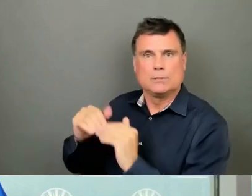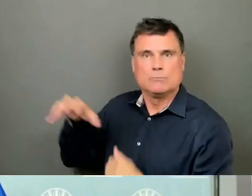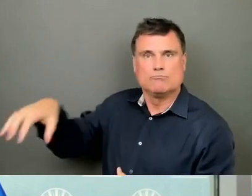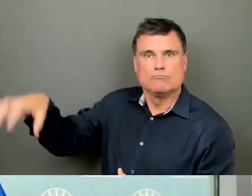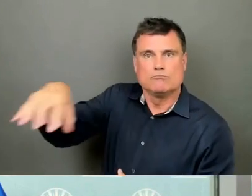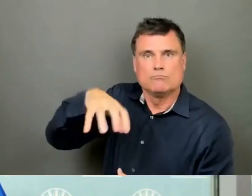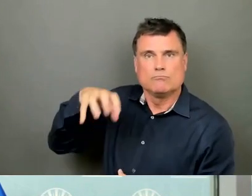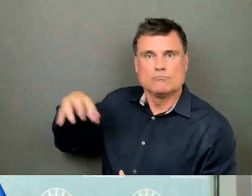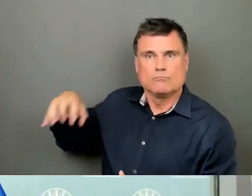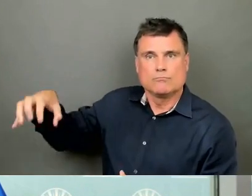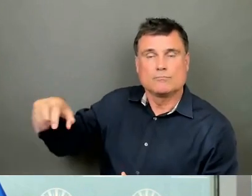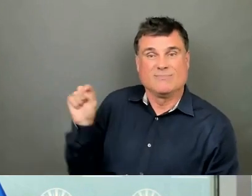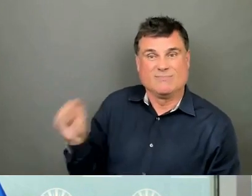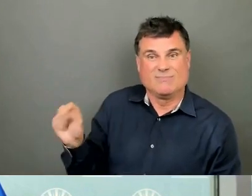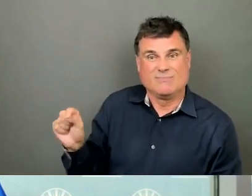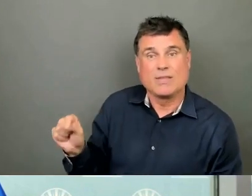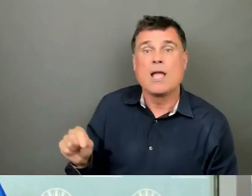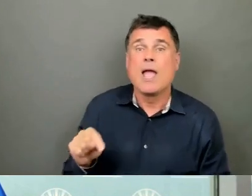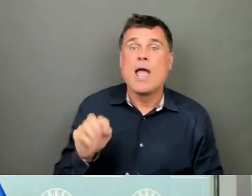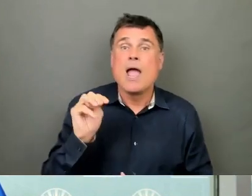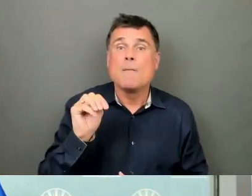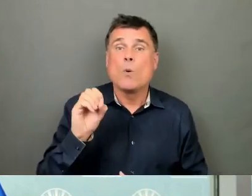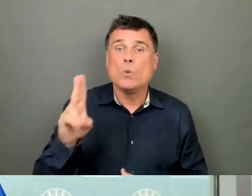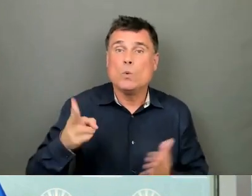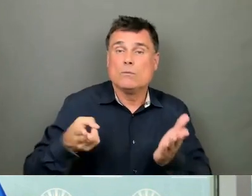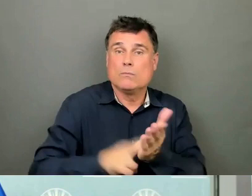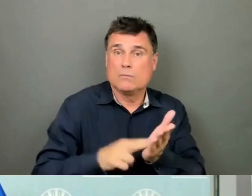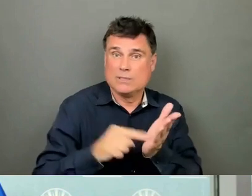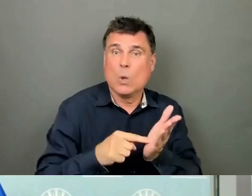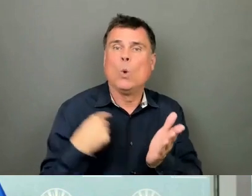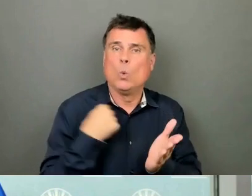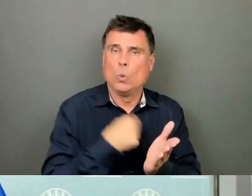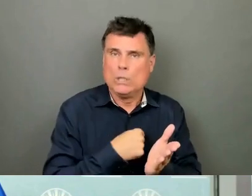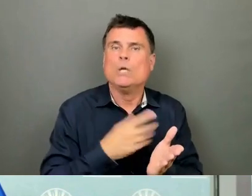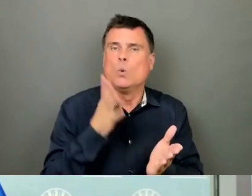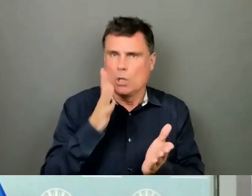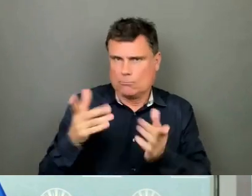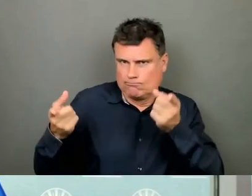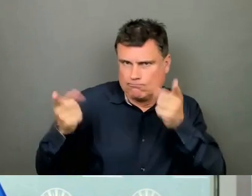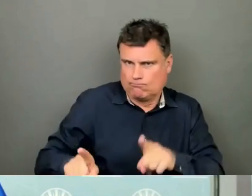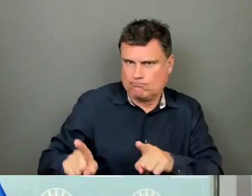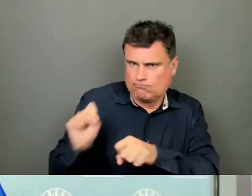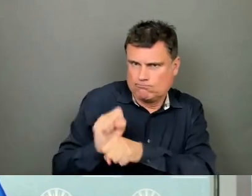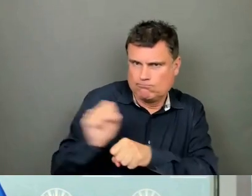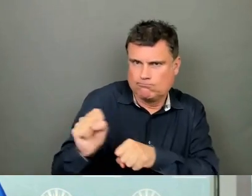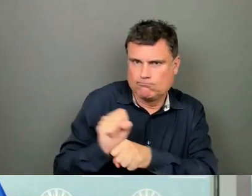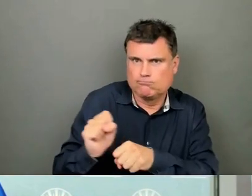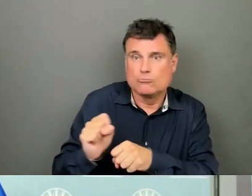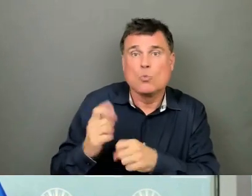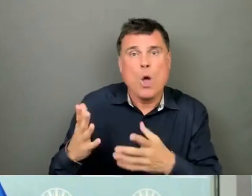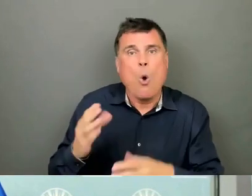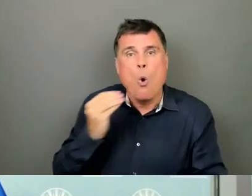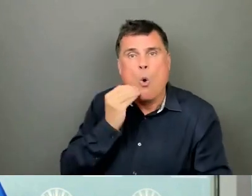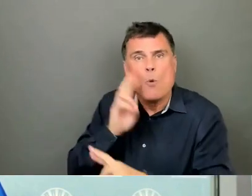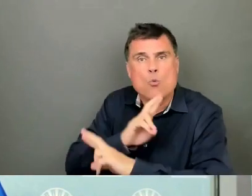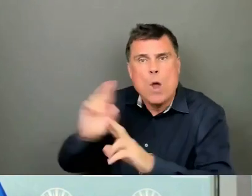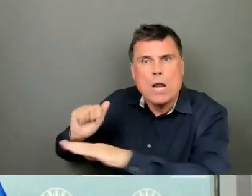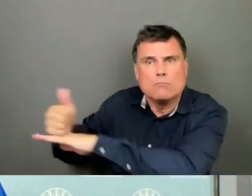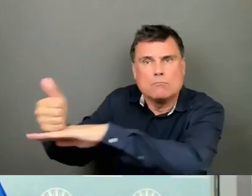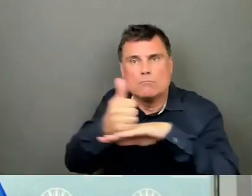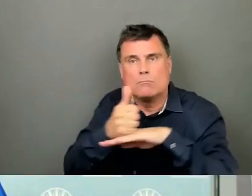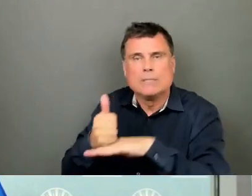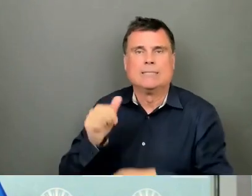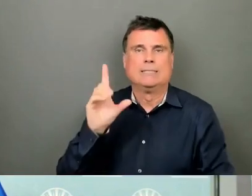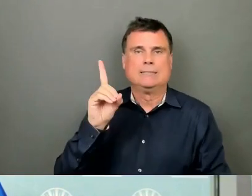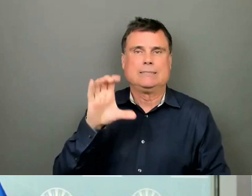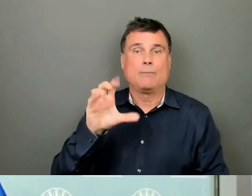Explicitly in our MOU, it says we are working to deliver these affordable homes ready for people to move in no later than December